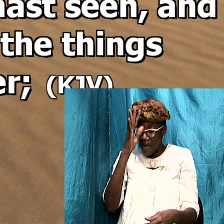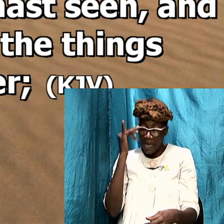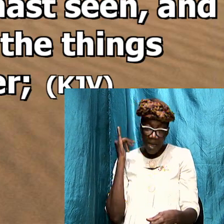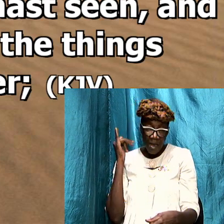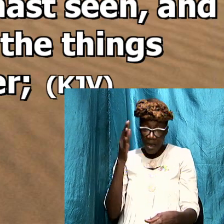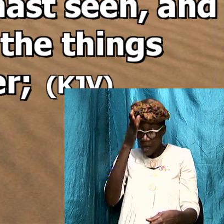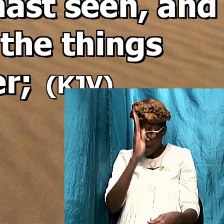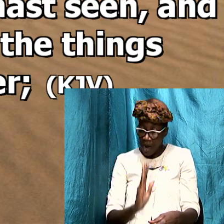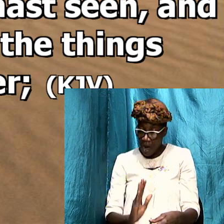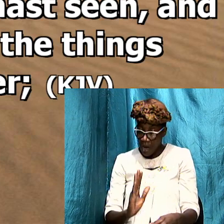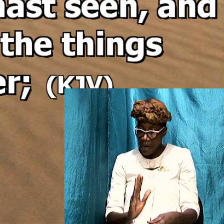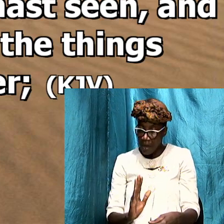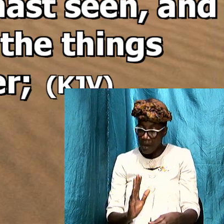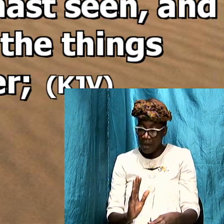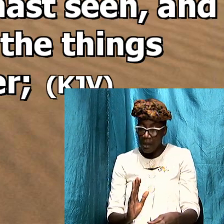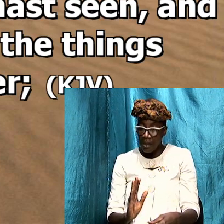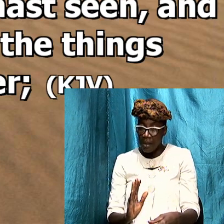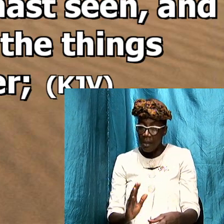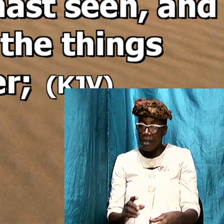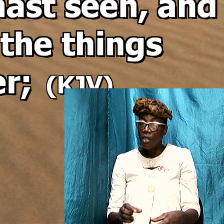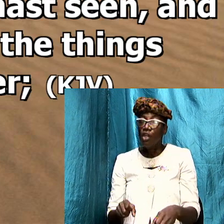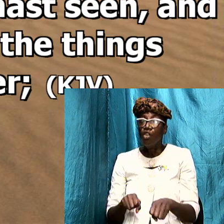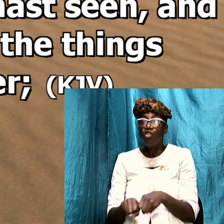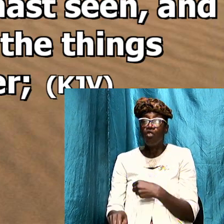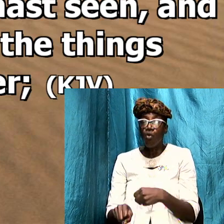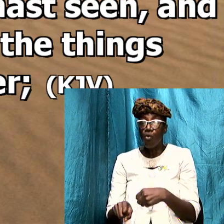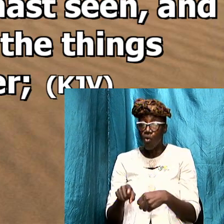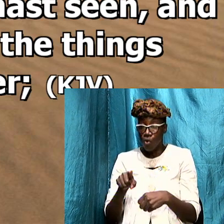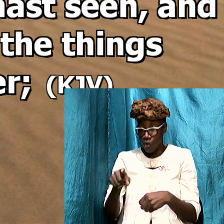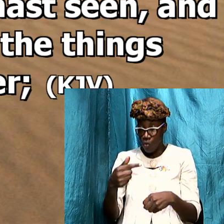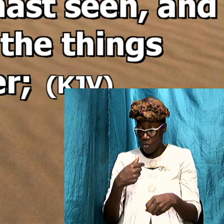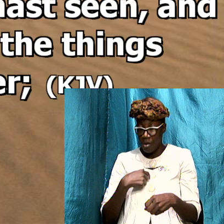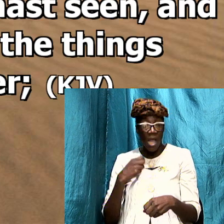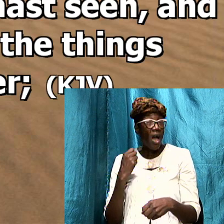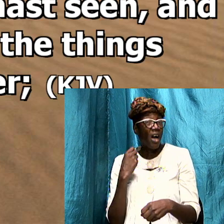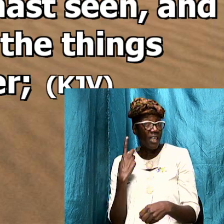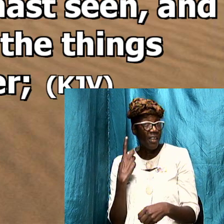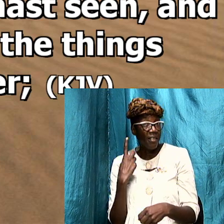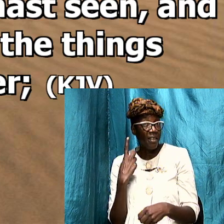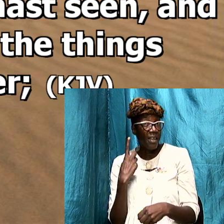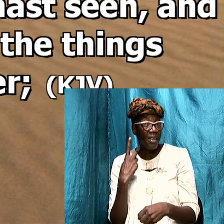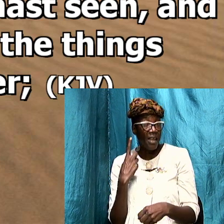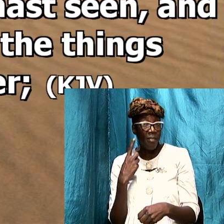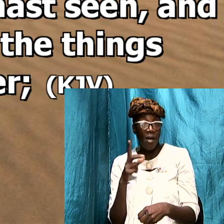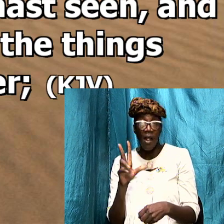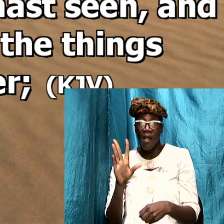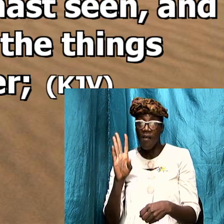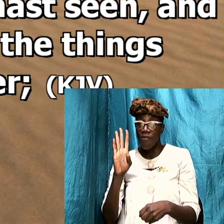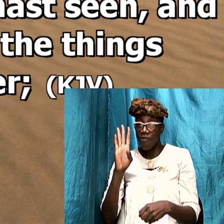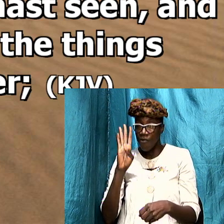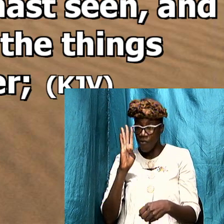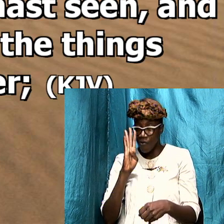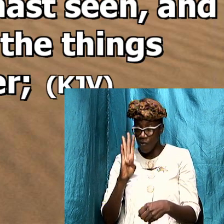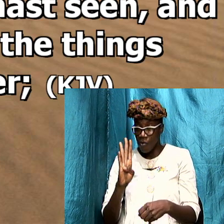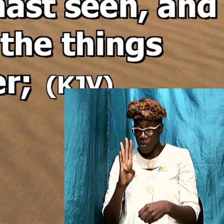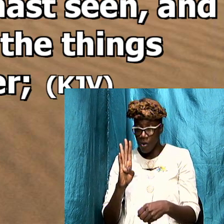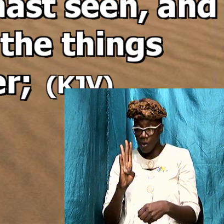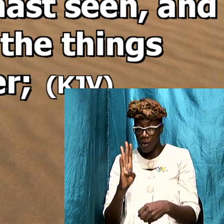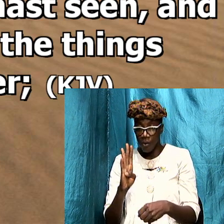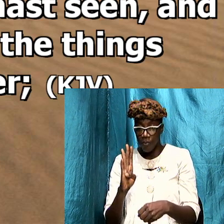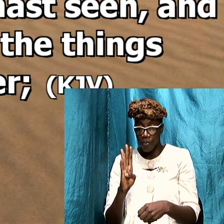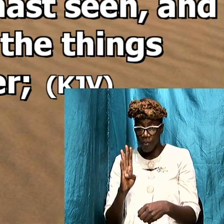that they were given so that we can understand them for we must